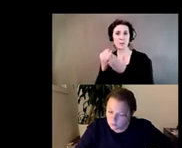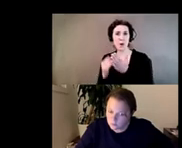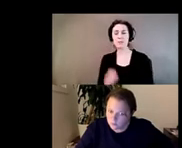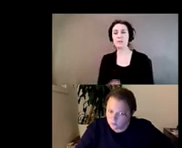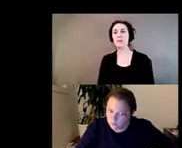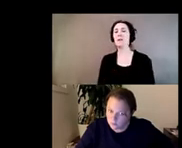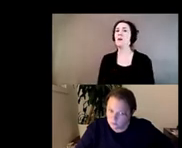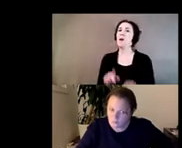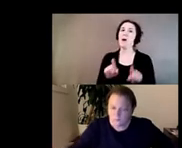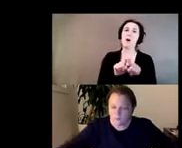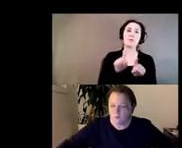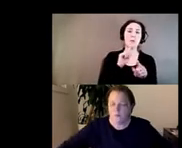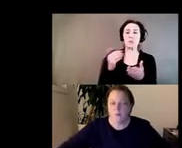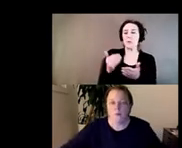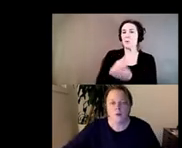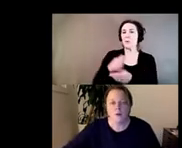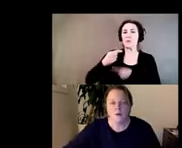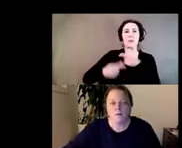amazing